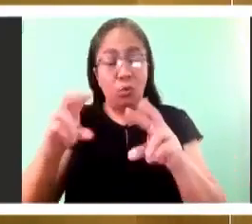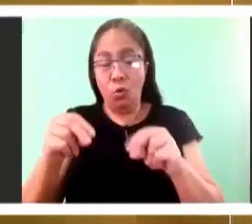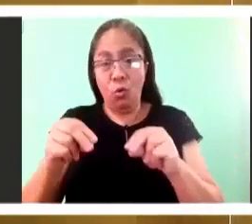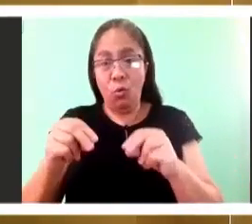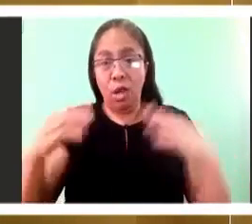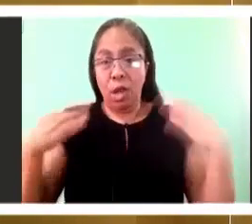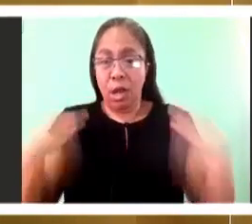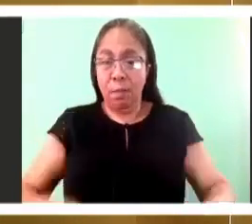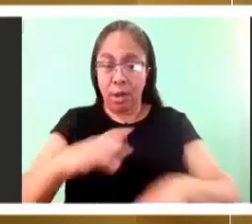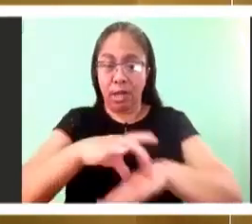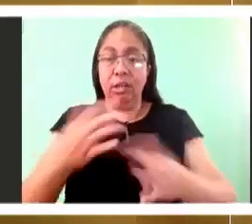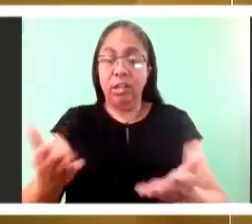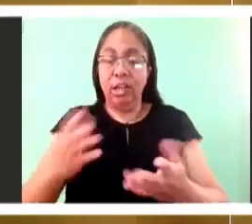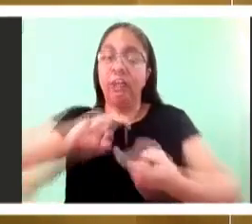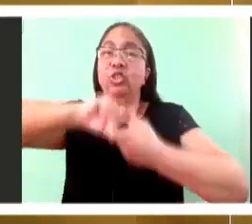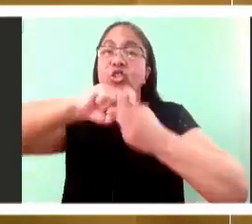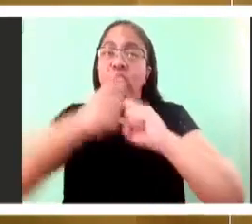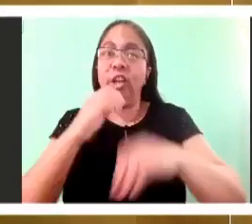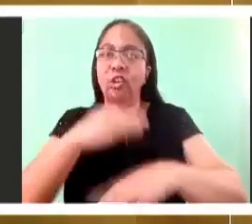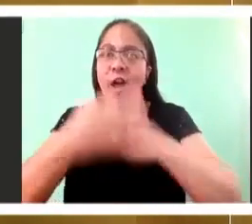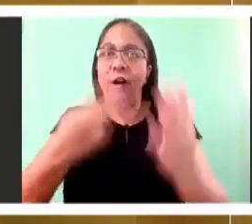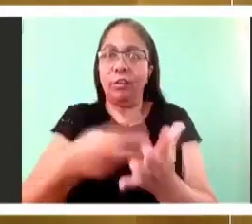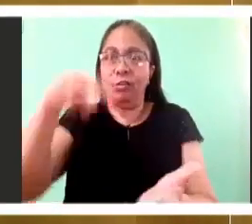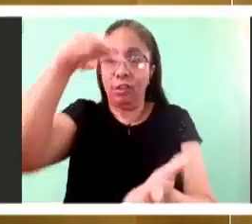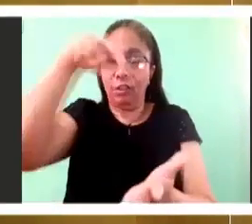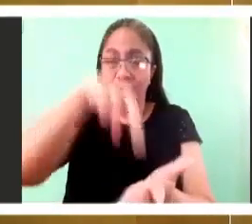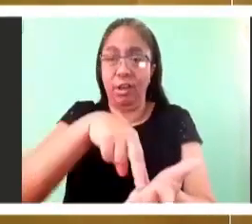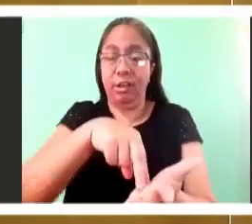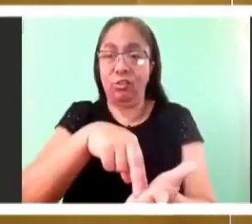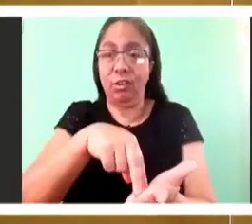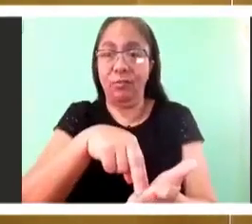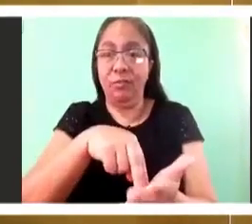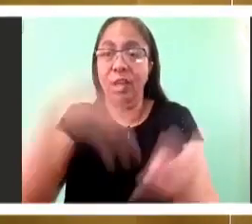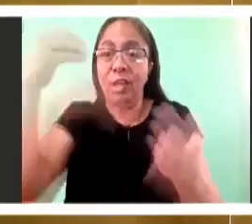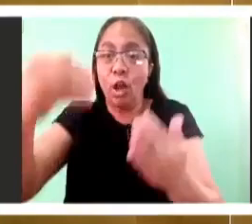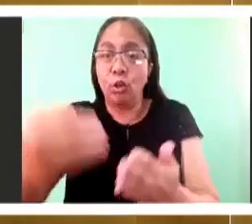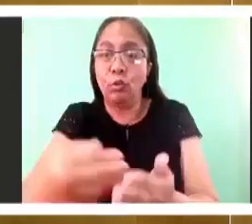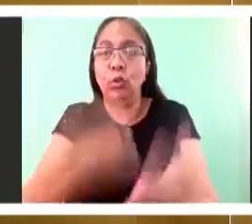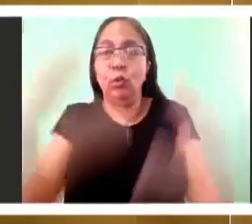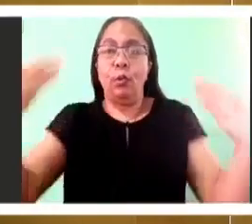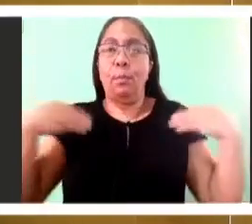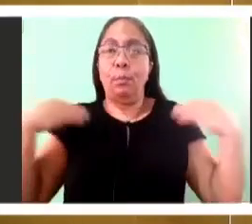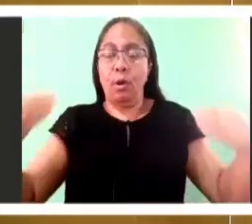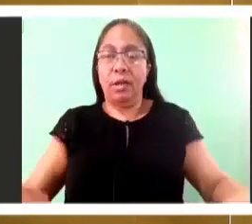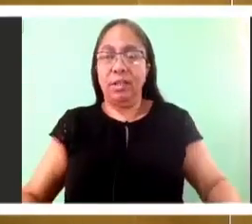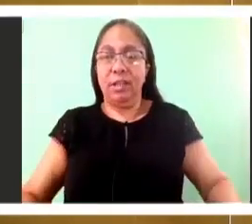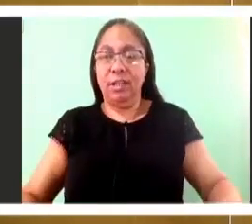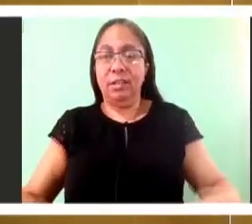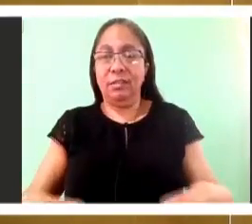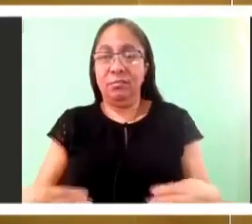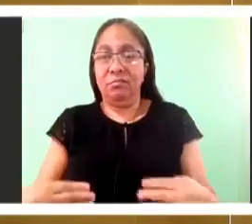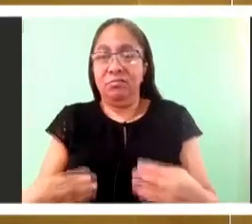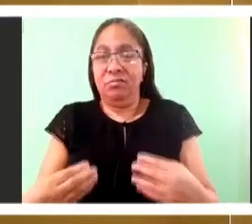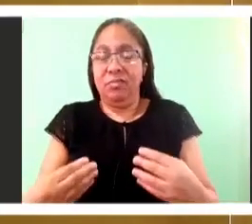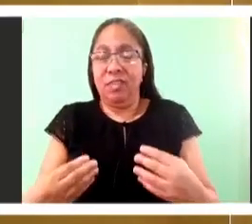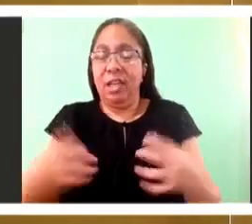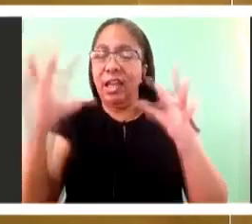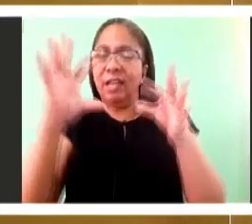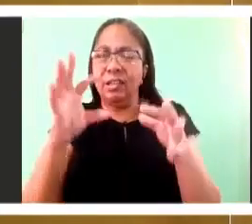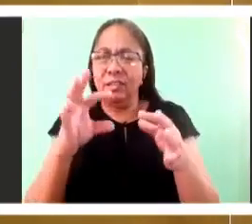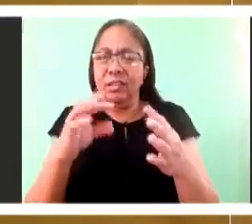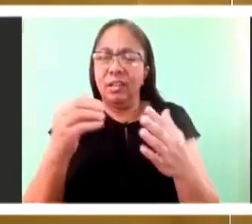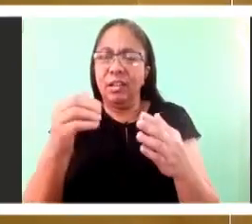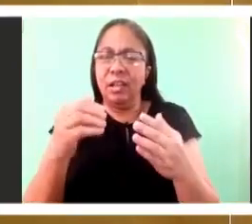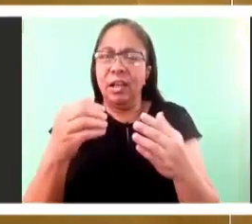connected because it still has the holes in his hand. But somehow the disciples just cannot recognize him unless something